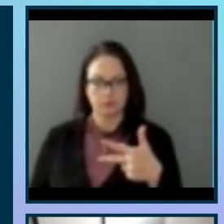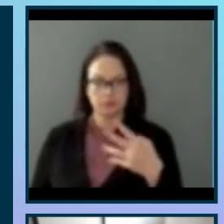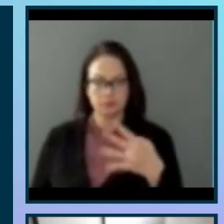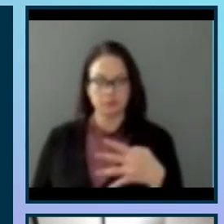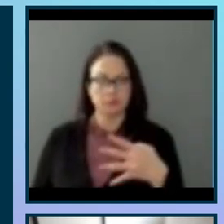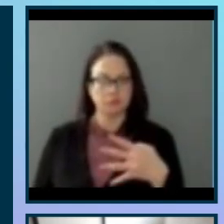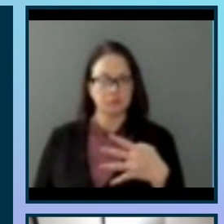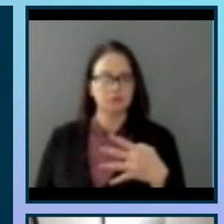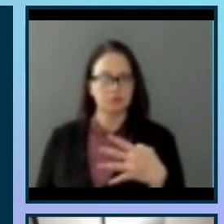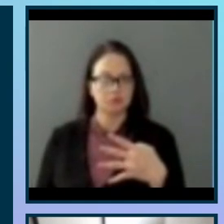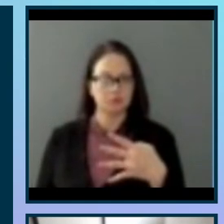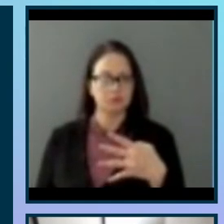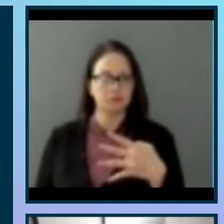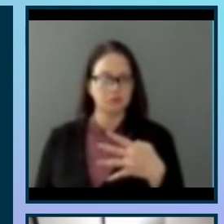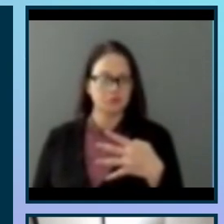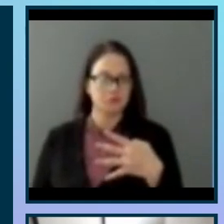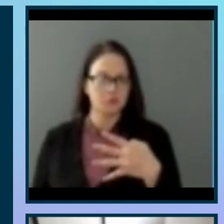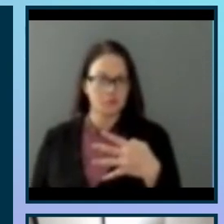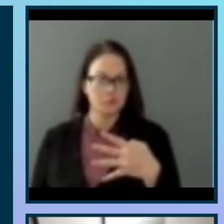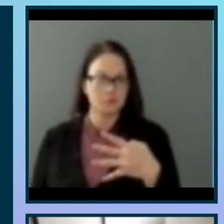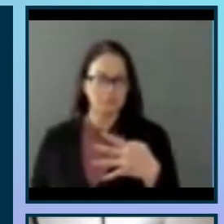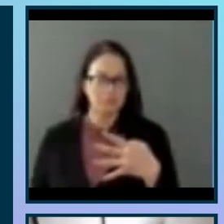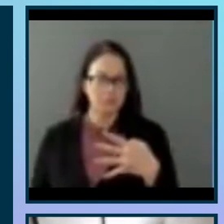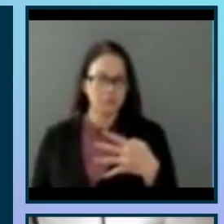interfaces kept simple to avoid overwhelming the user.